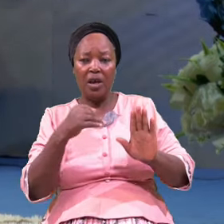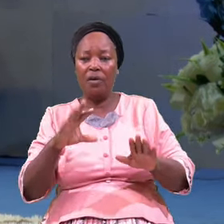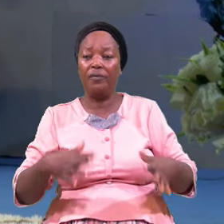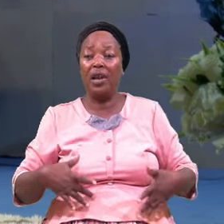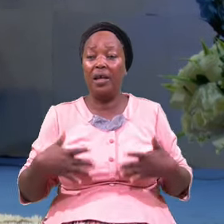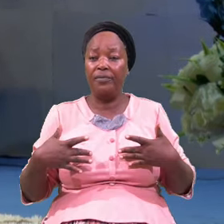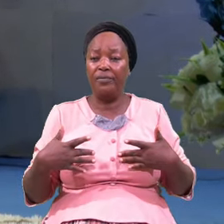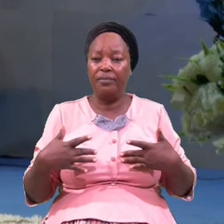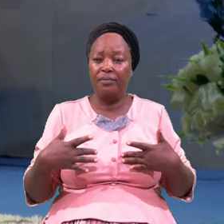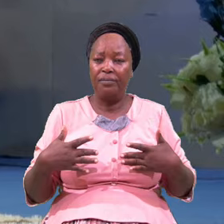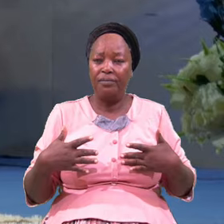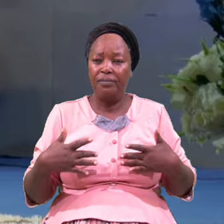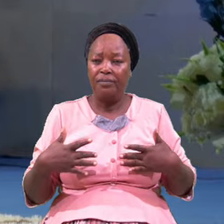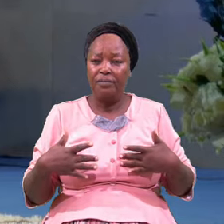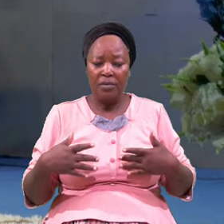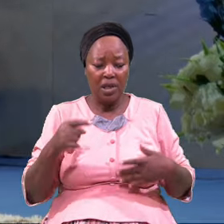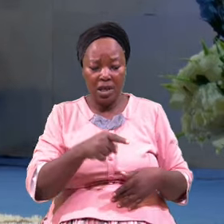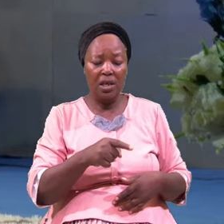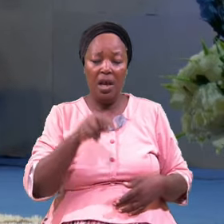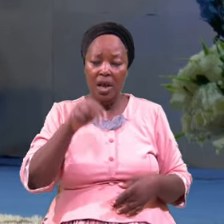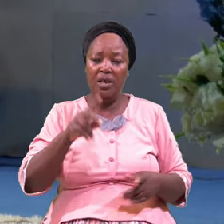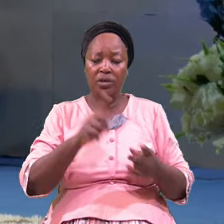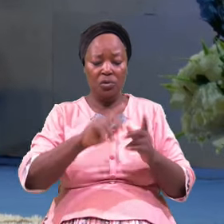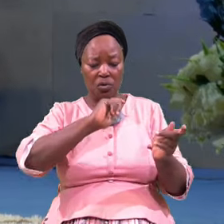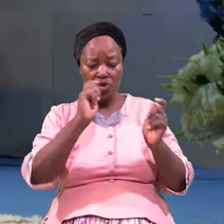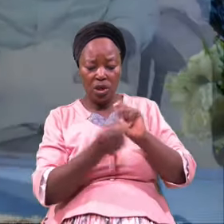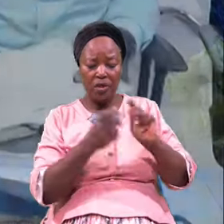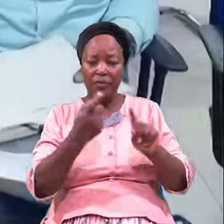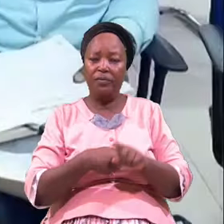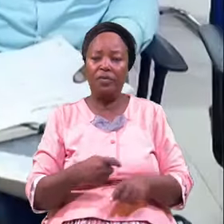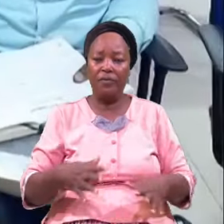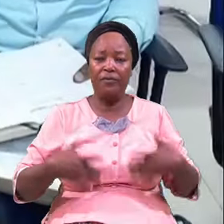He Had to Change From Fear To Faith